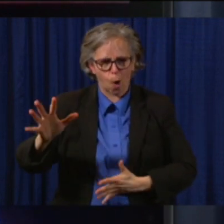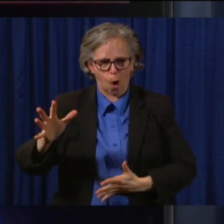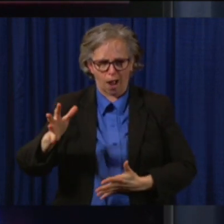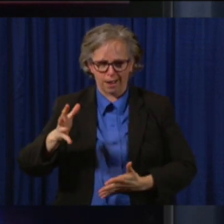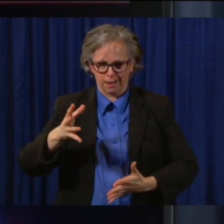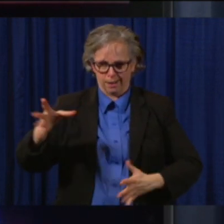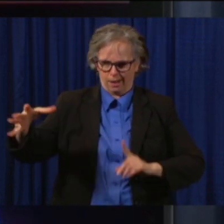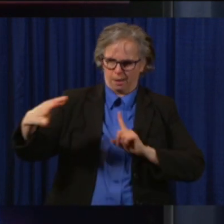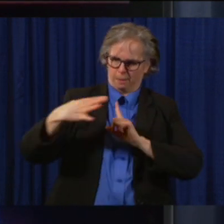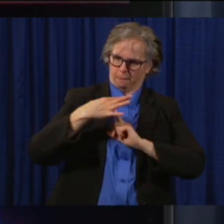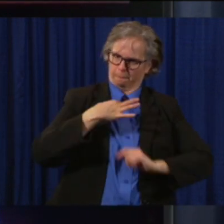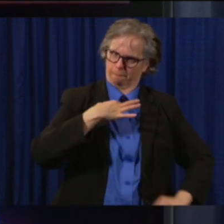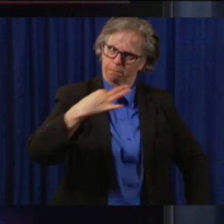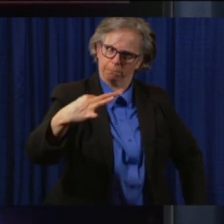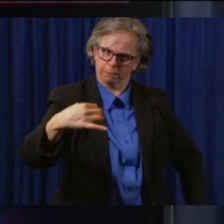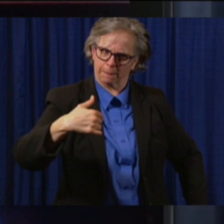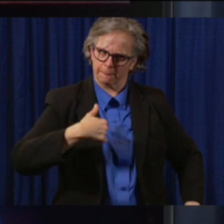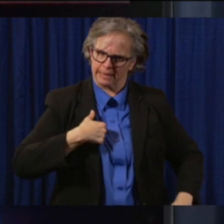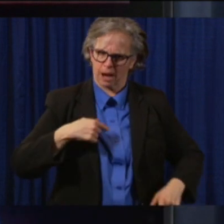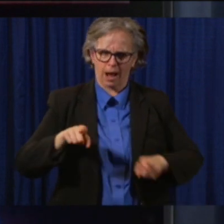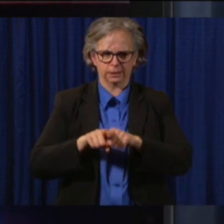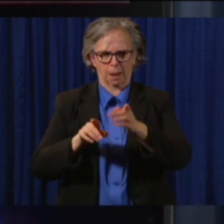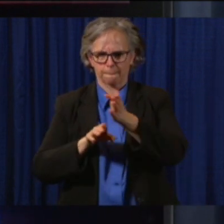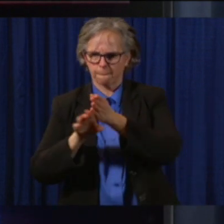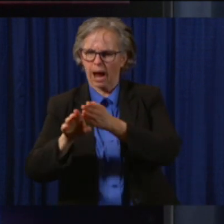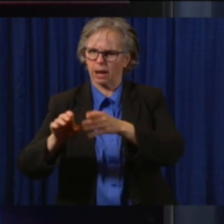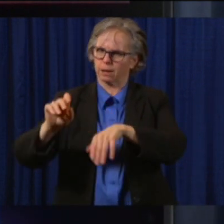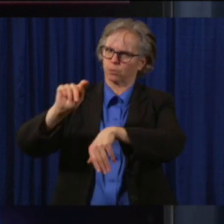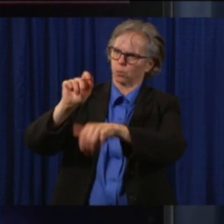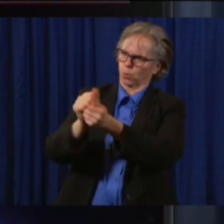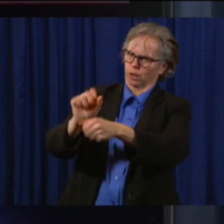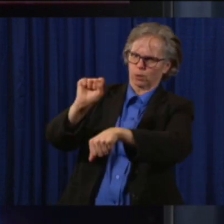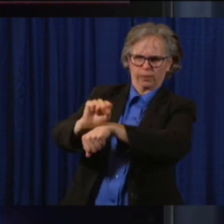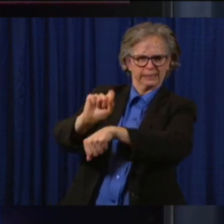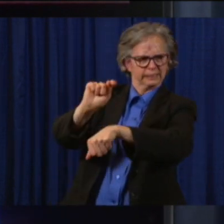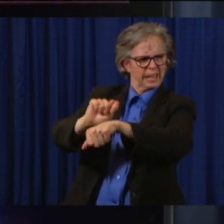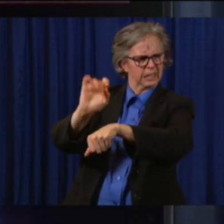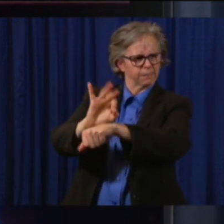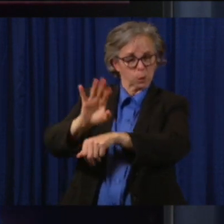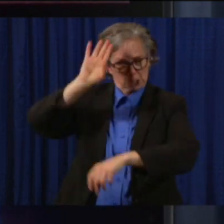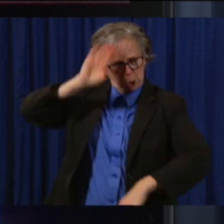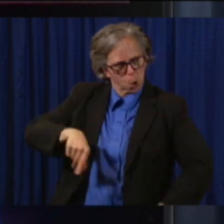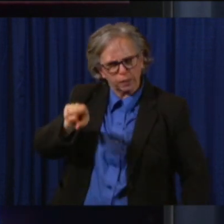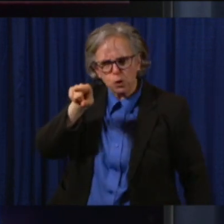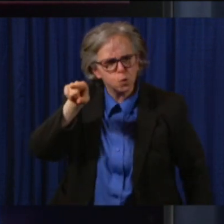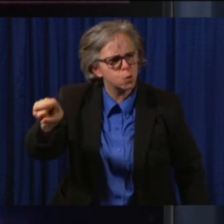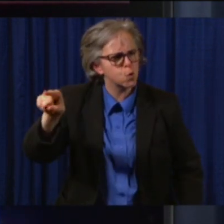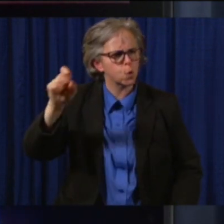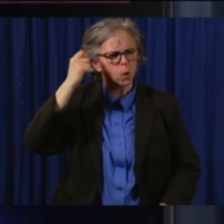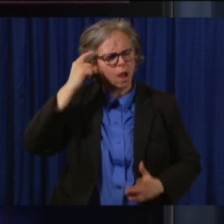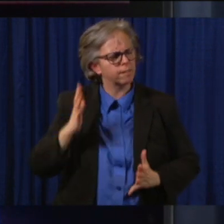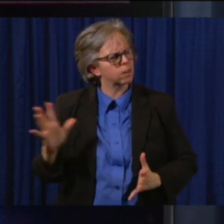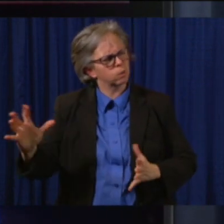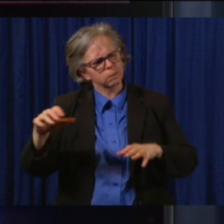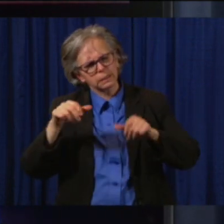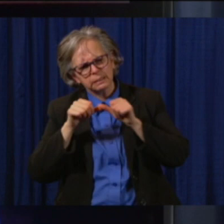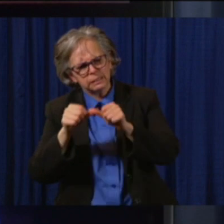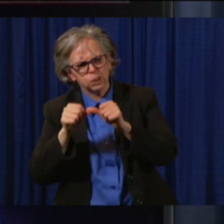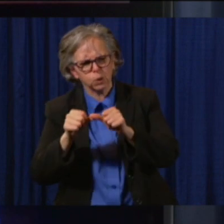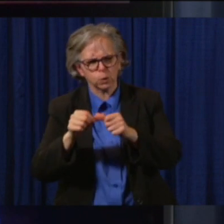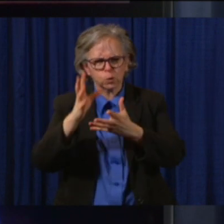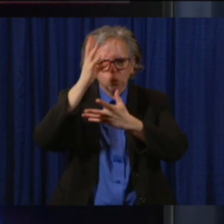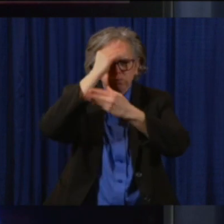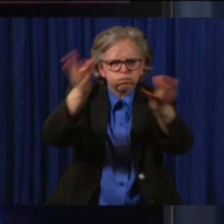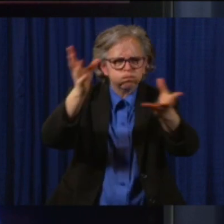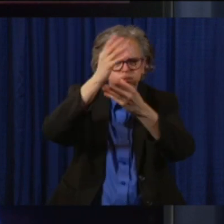strike force and that I know that you will continue to allow the data, the data that we have to